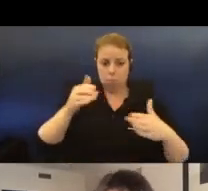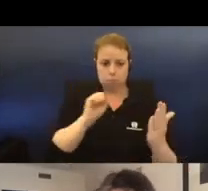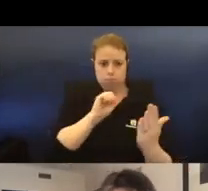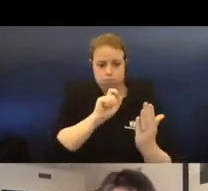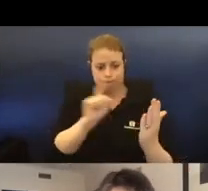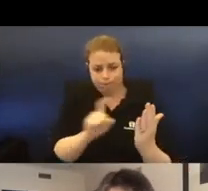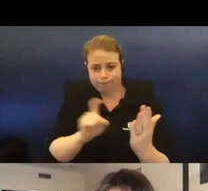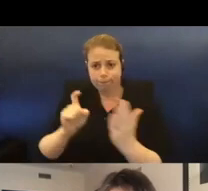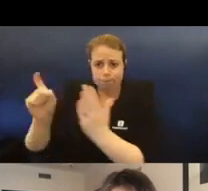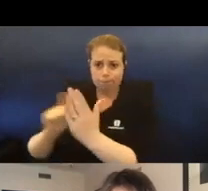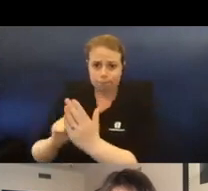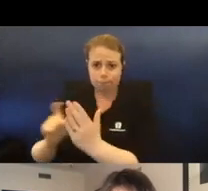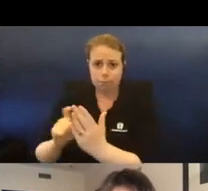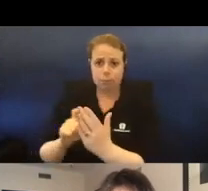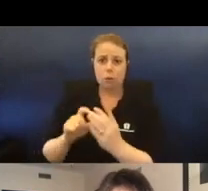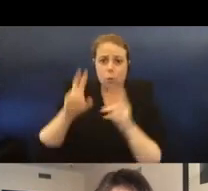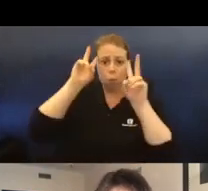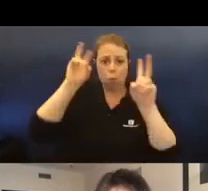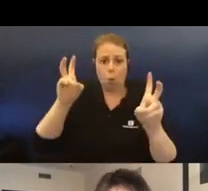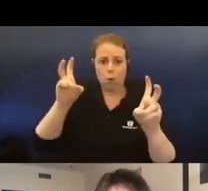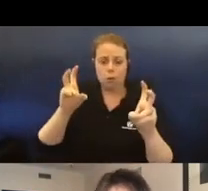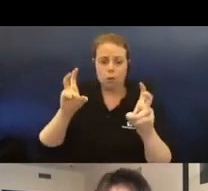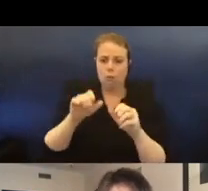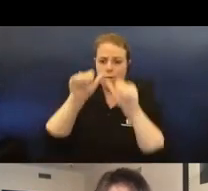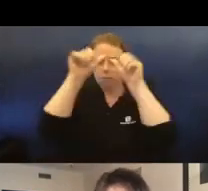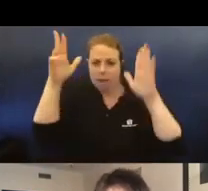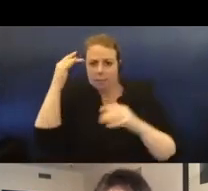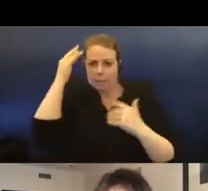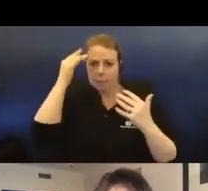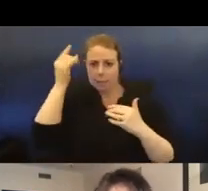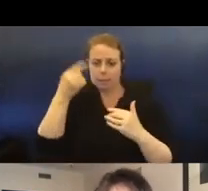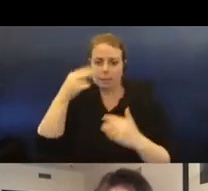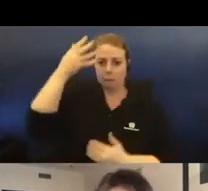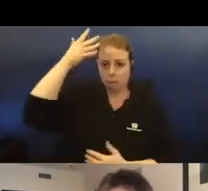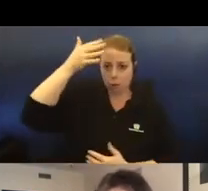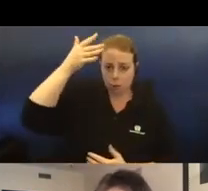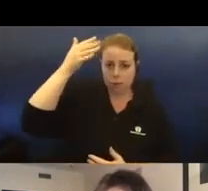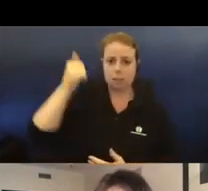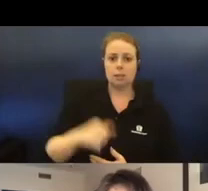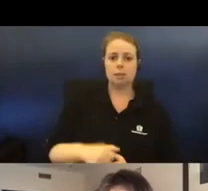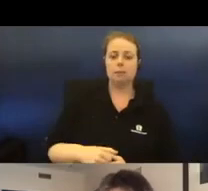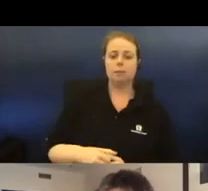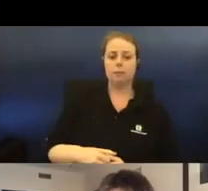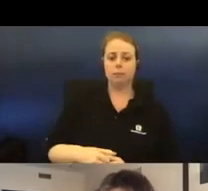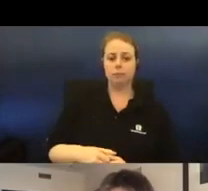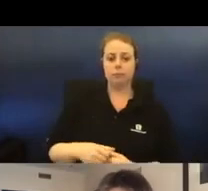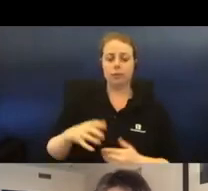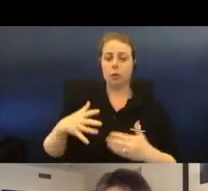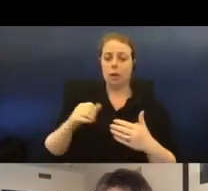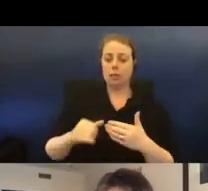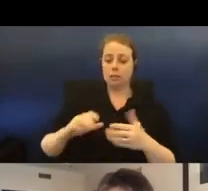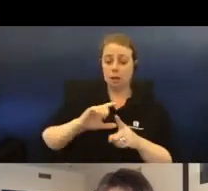by many famous thinkers and philosophers. A project that juxtaposes culturally and historically evolved